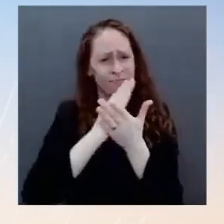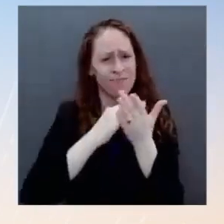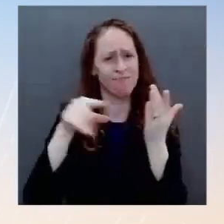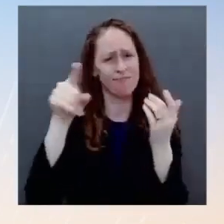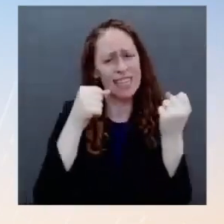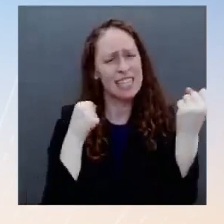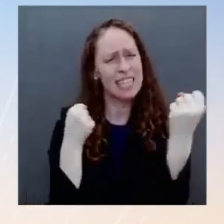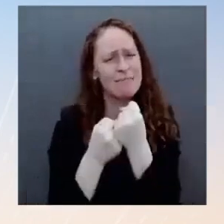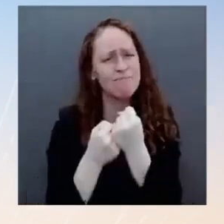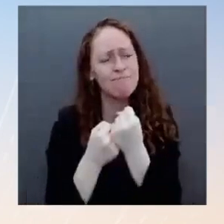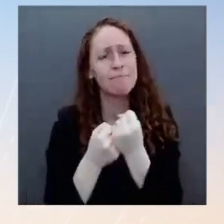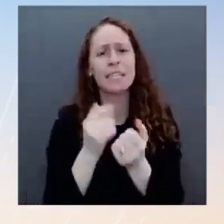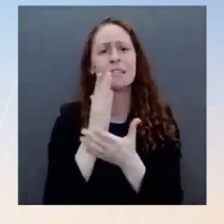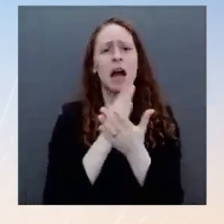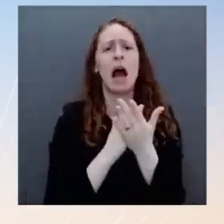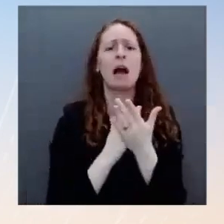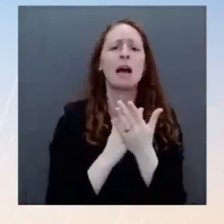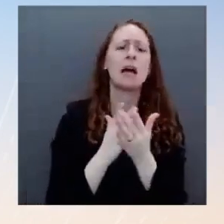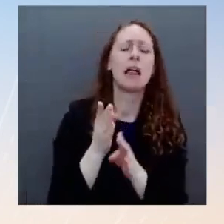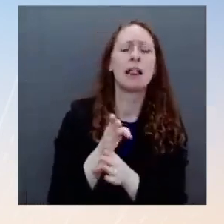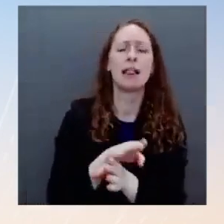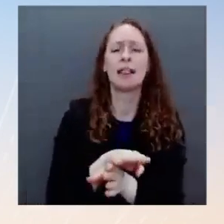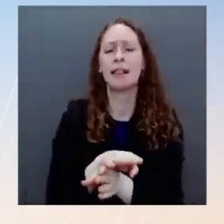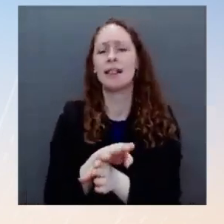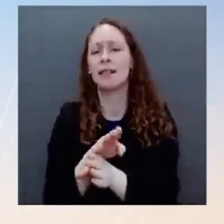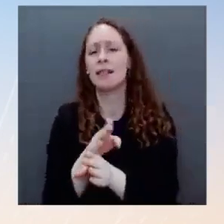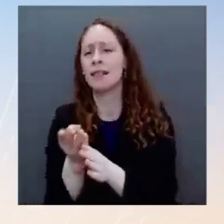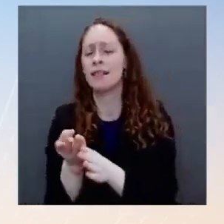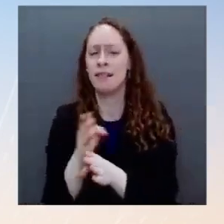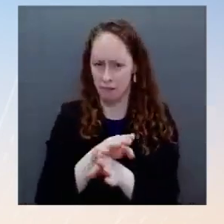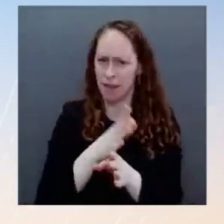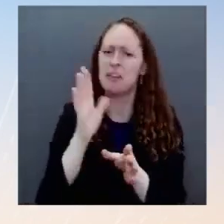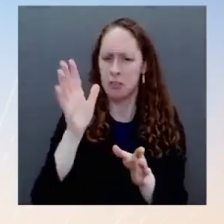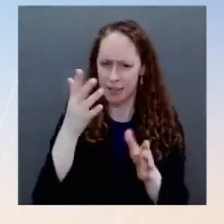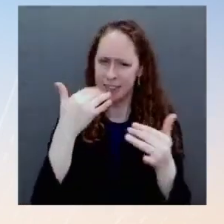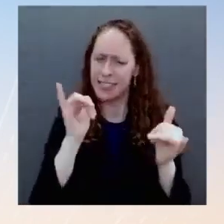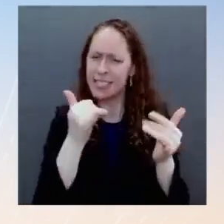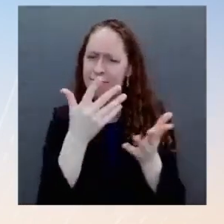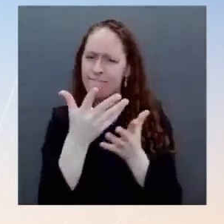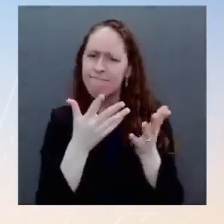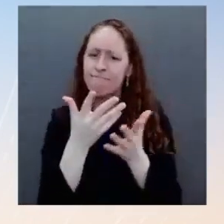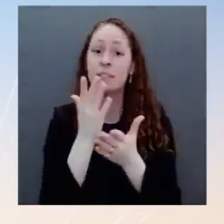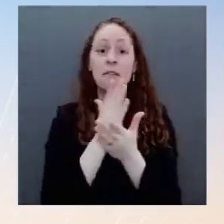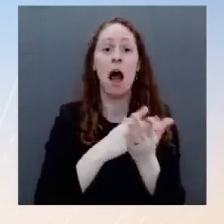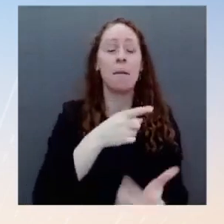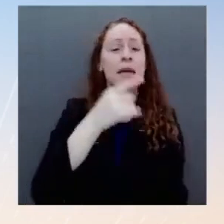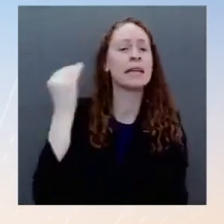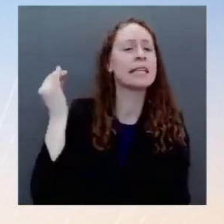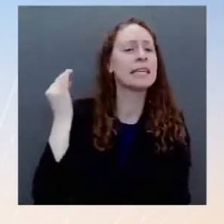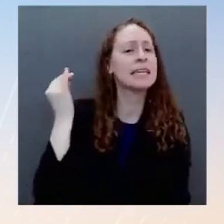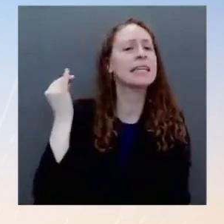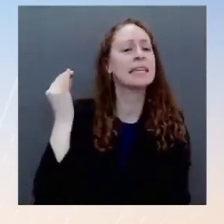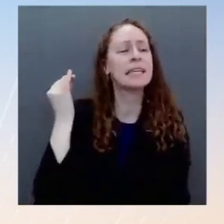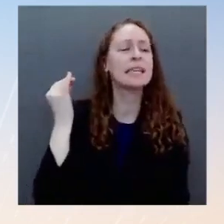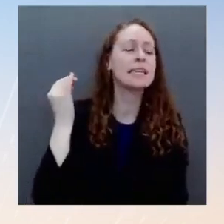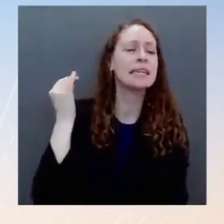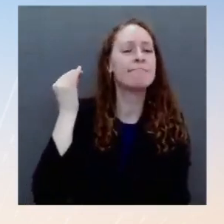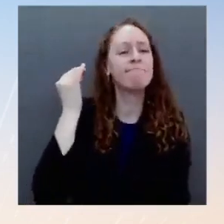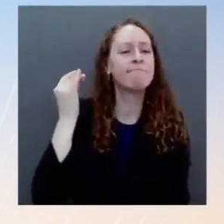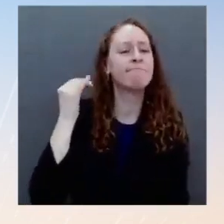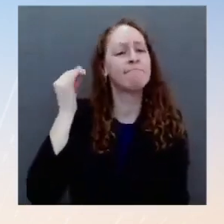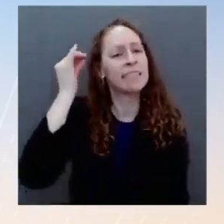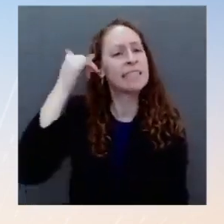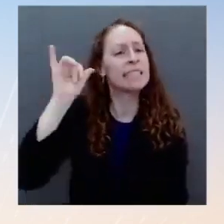afternoon, even after she made a public speech about her opposition to the filibuster. I think that's evidence of his